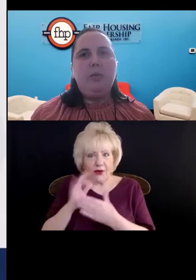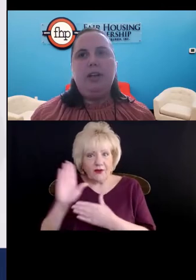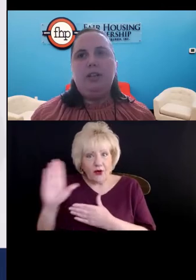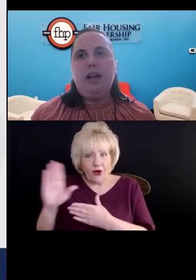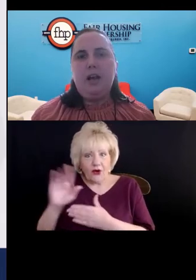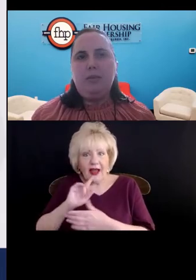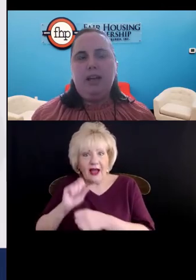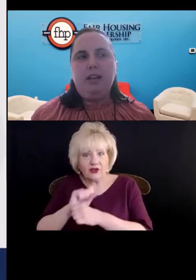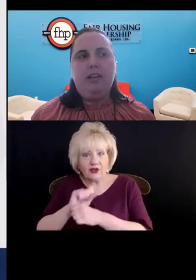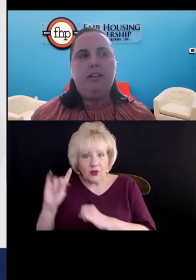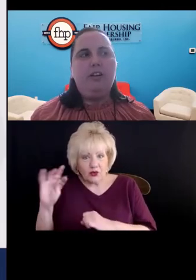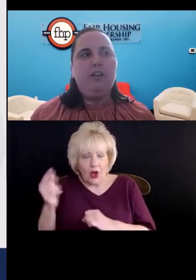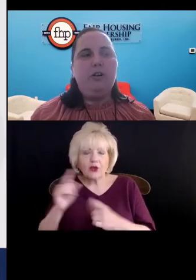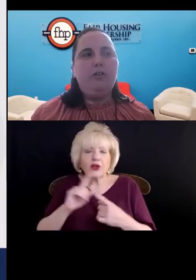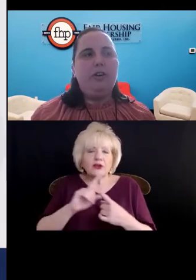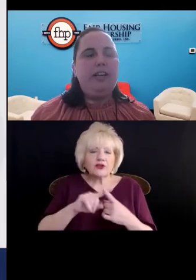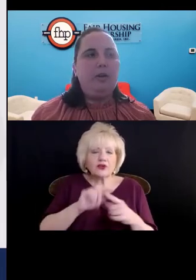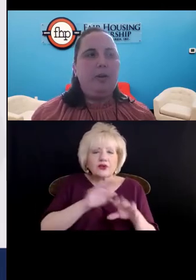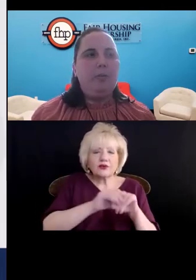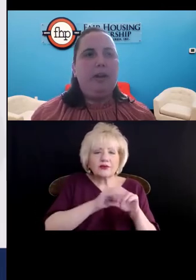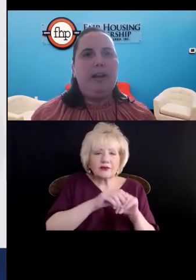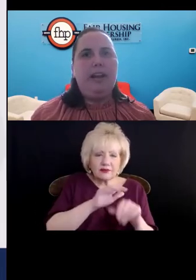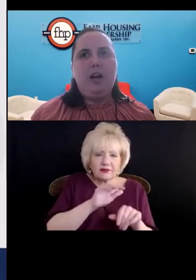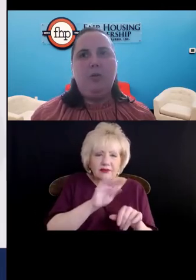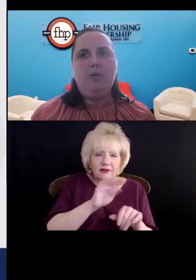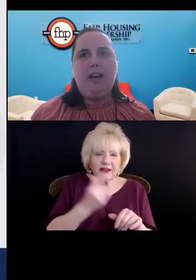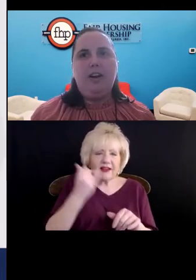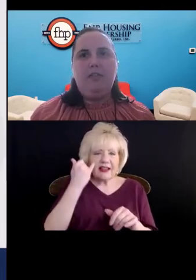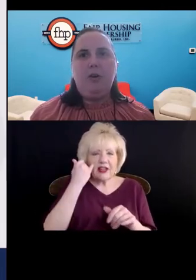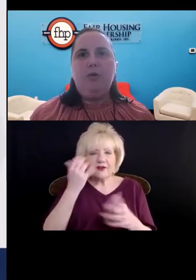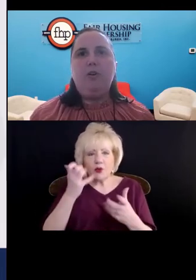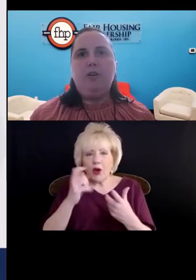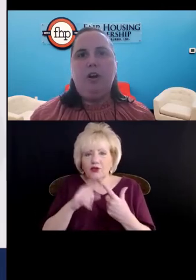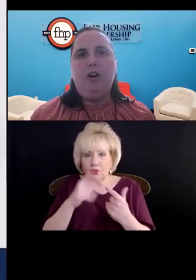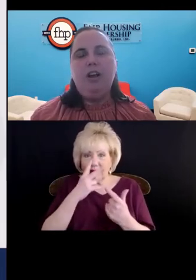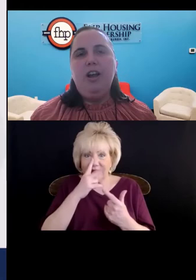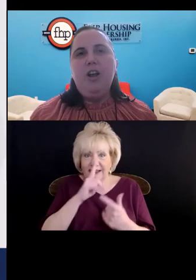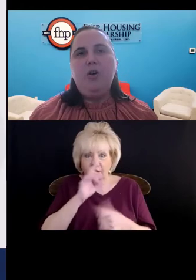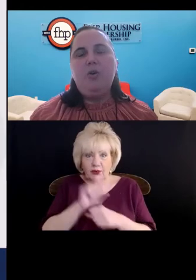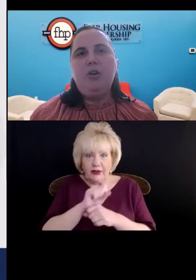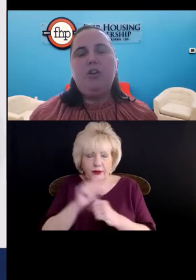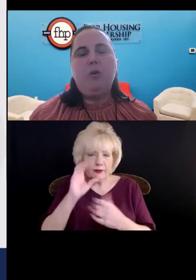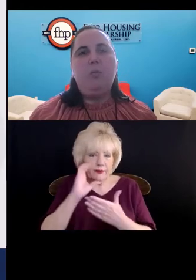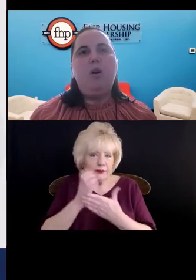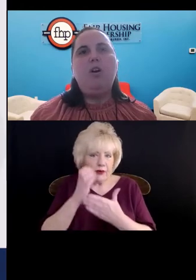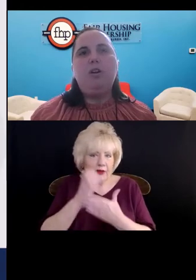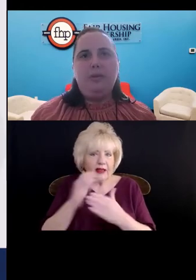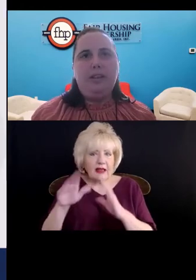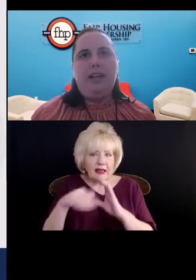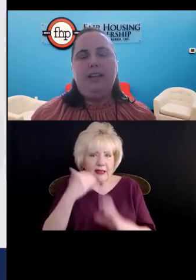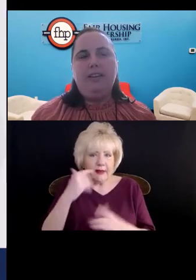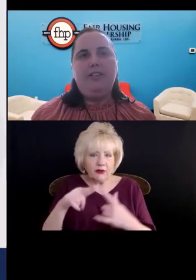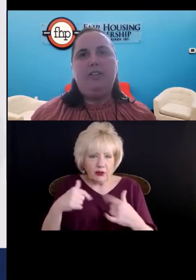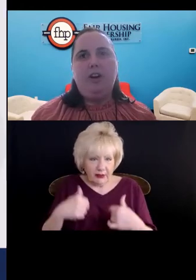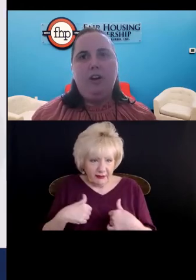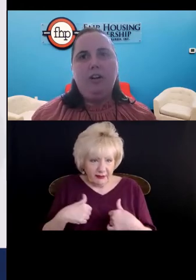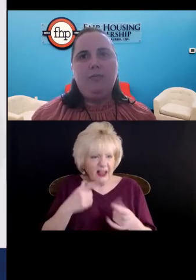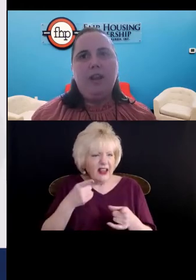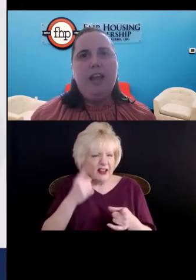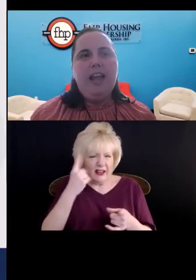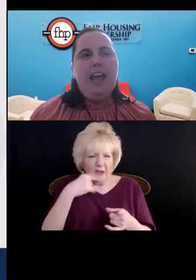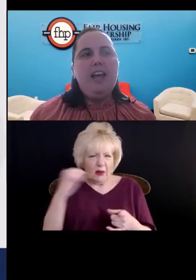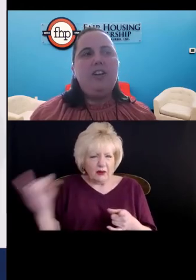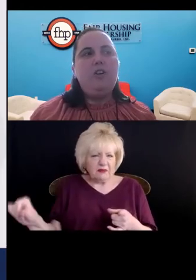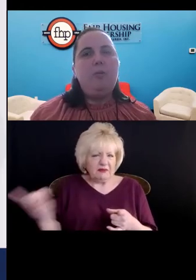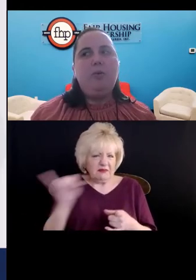anybody wants a timeline cleanser, you're free to email me and I will provide a photo of her dog who looks remarkably like this dog.